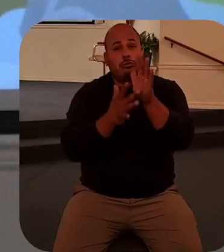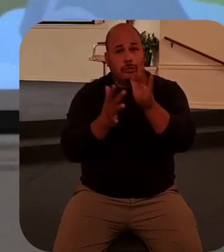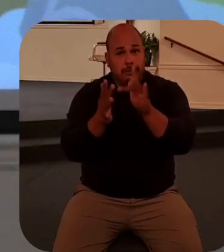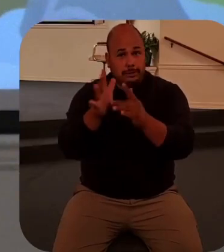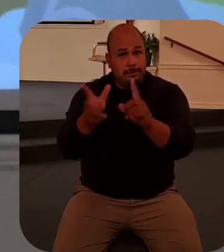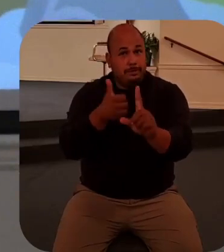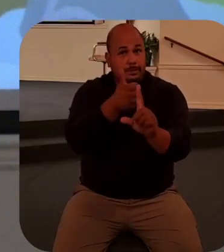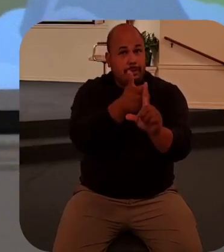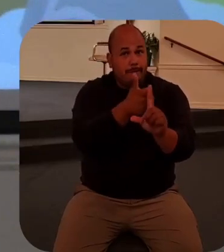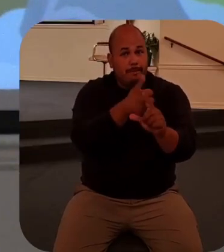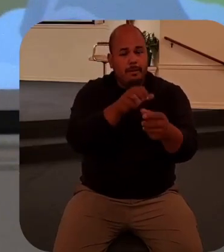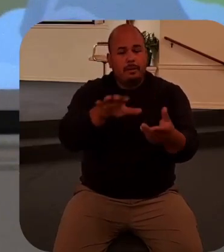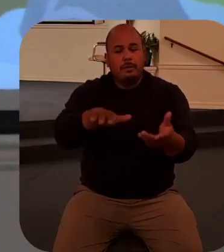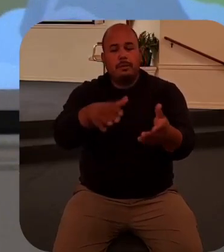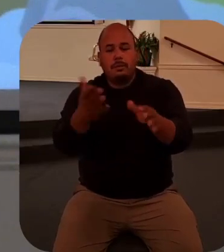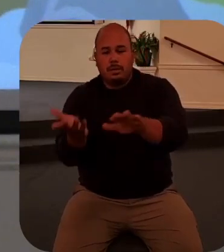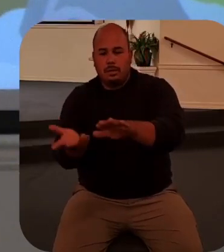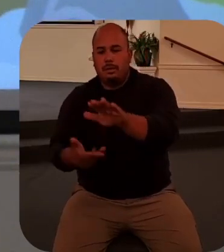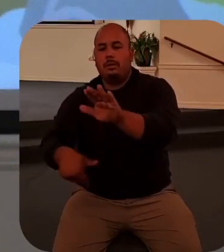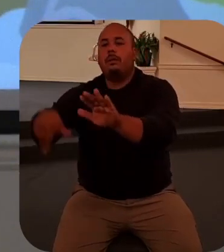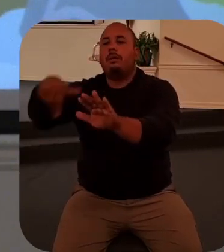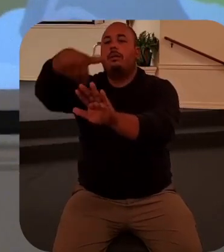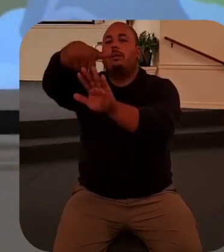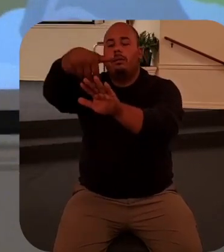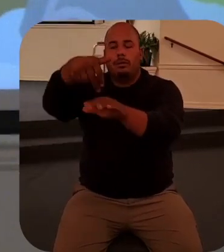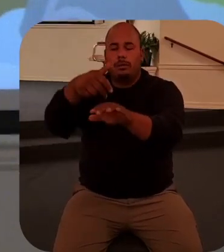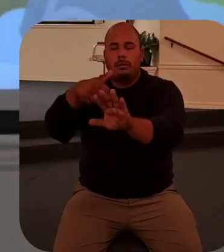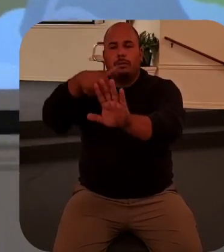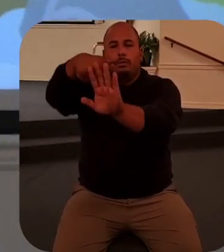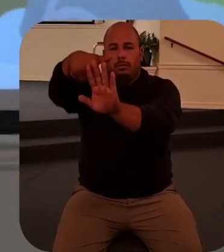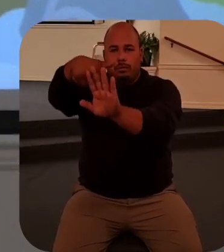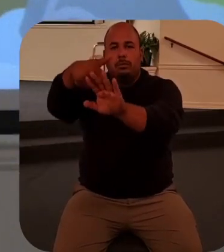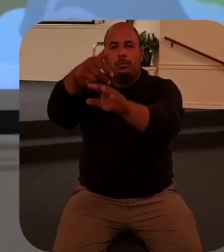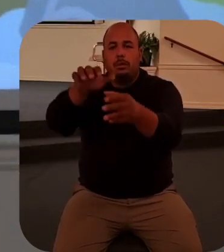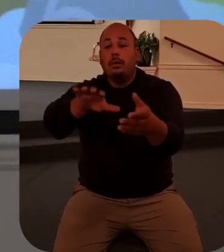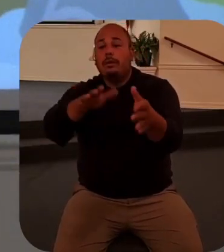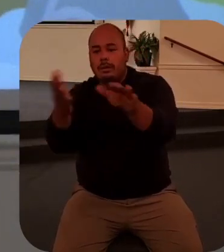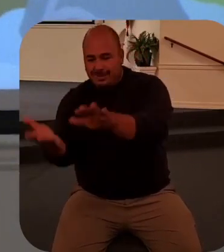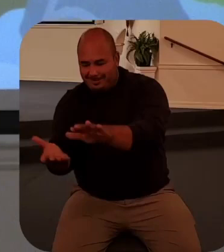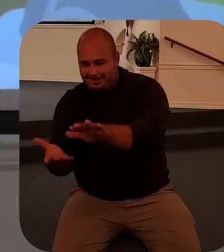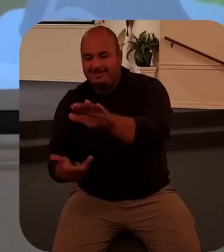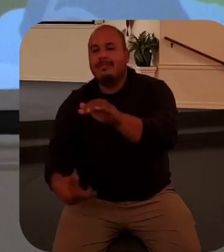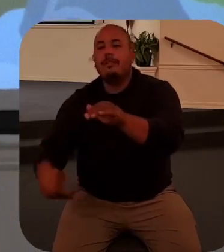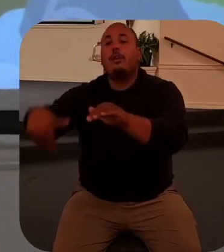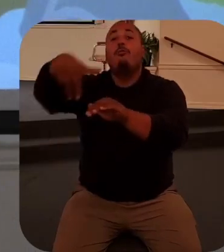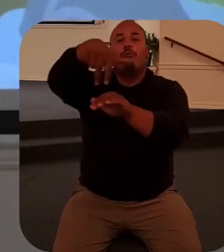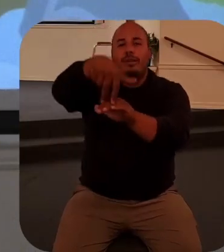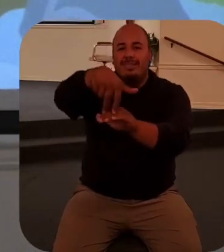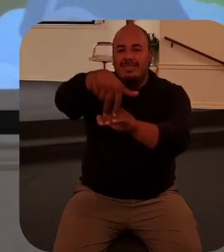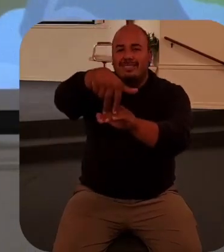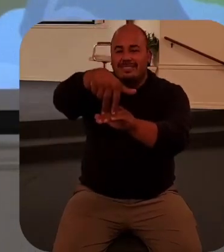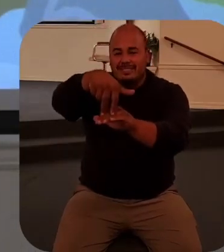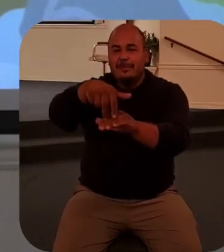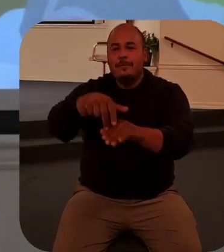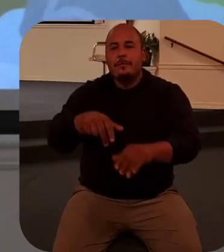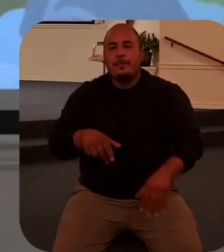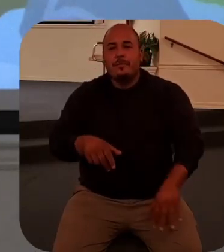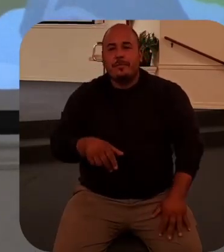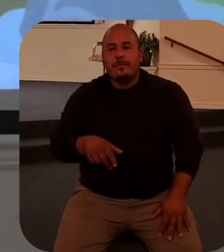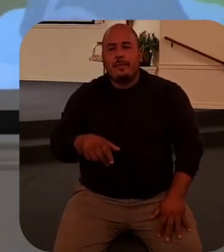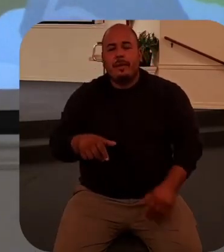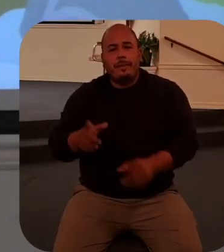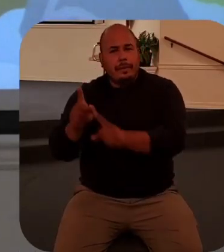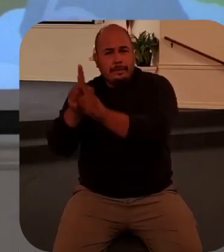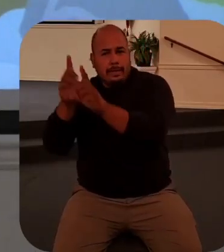does have ultimate power over death he can and will raise all the